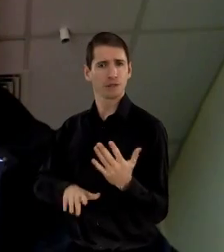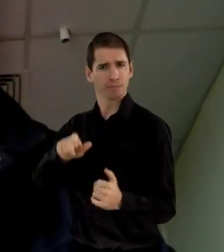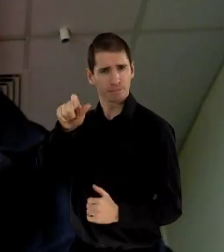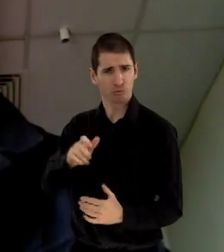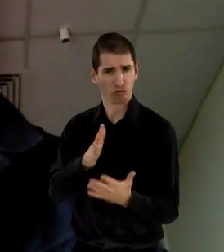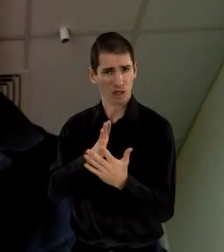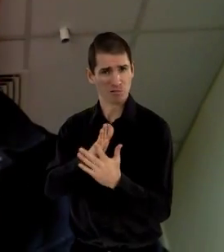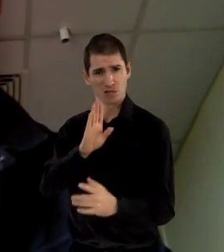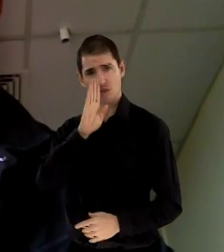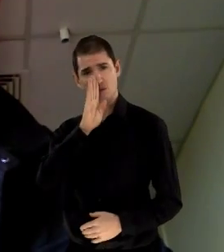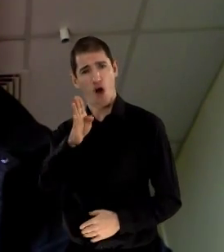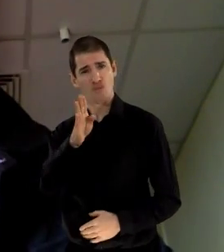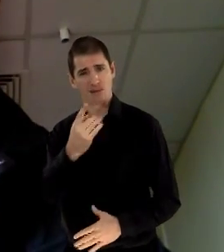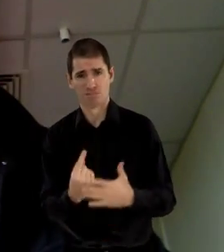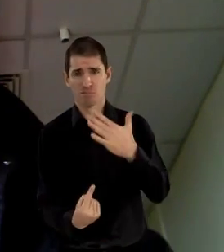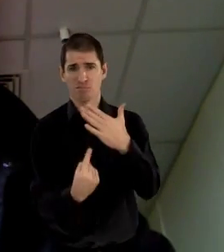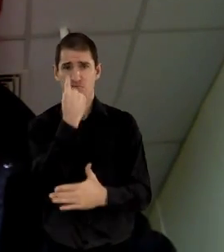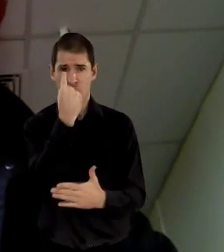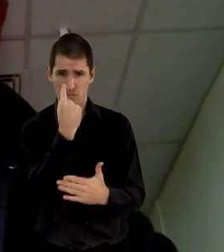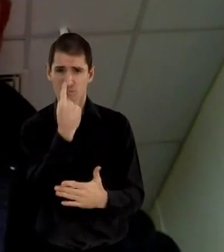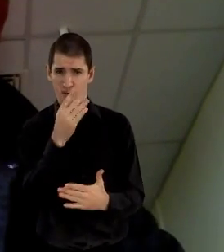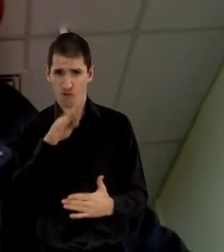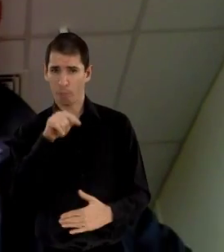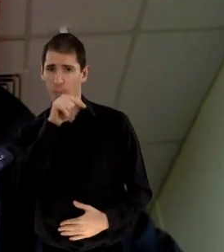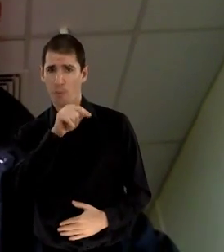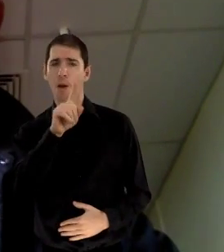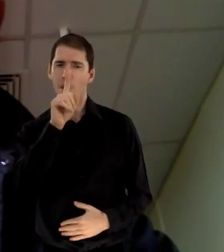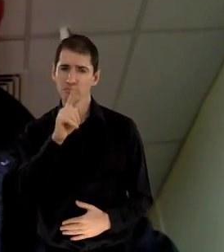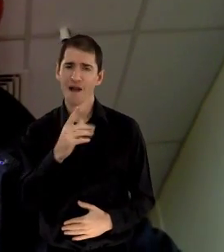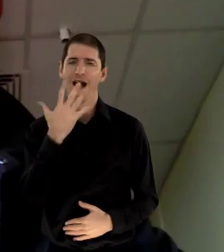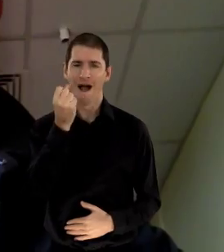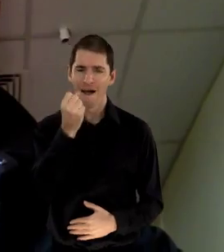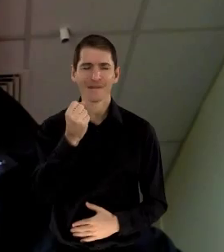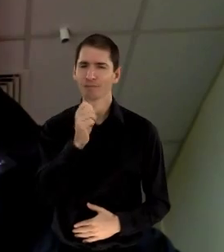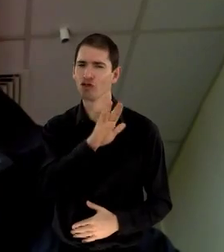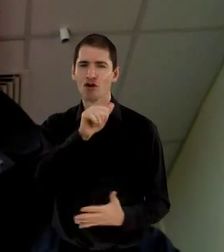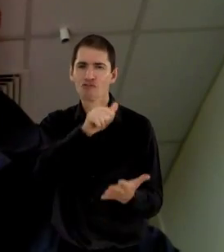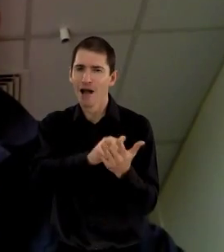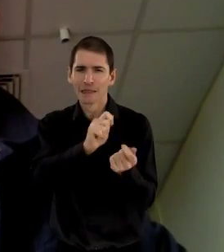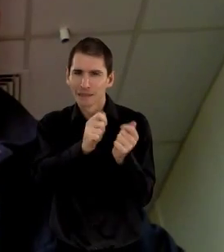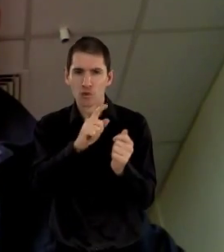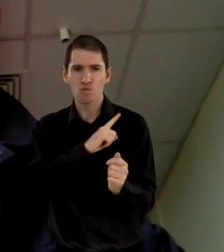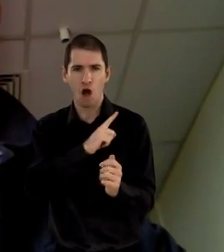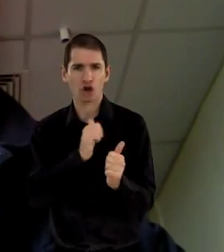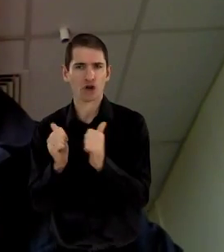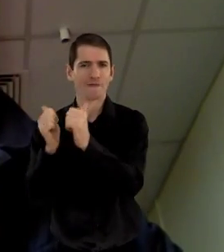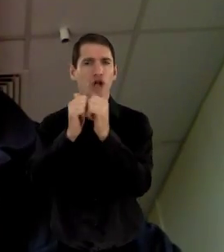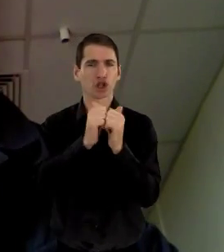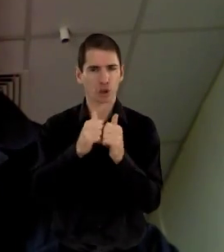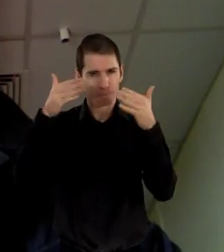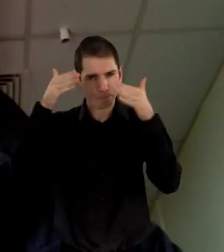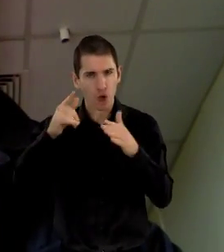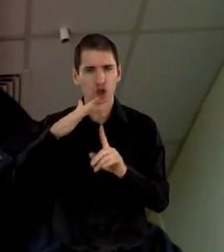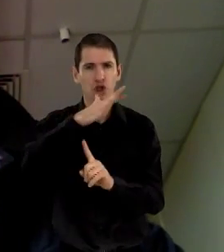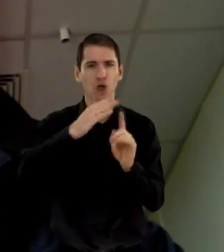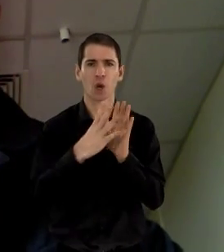experience, which is a direct outcome, if you like, although there are flaws with the convention, of the impact